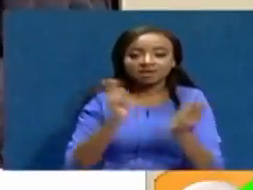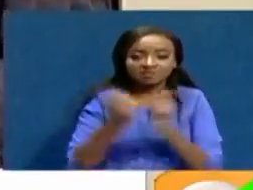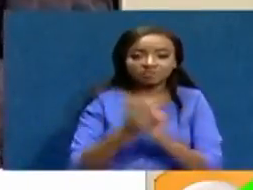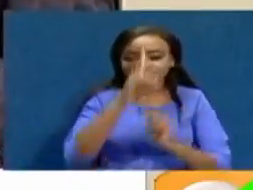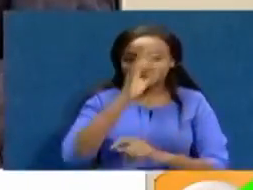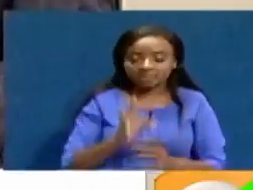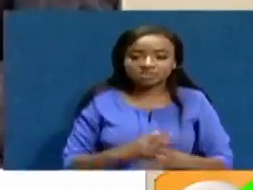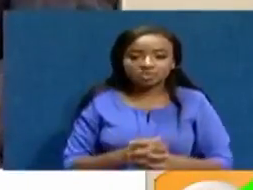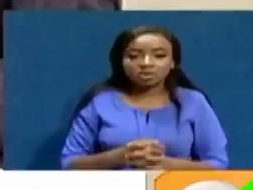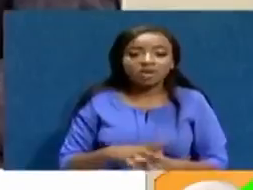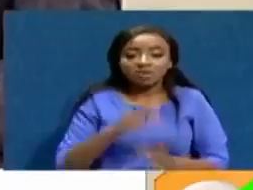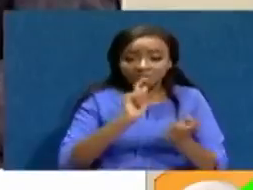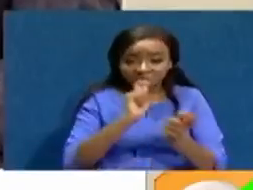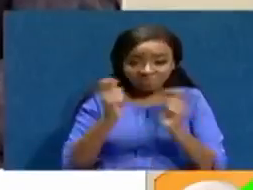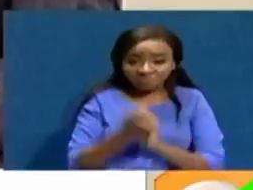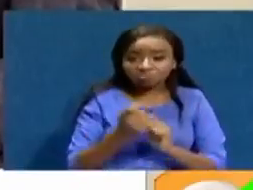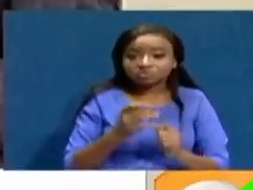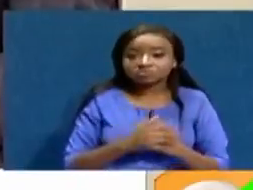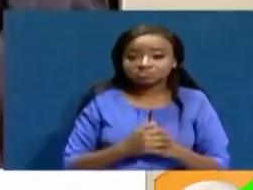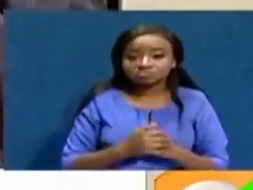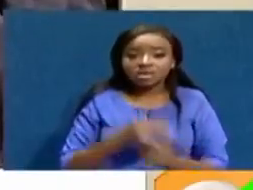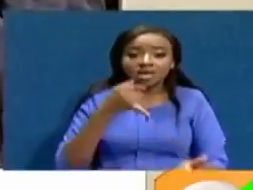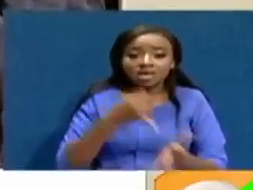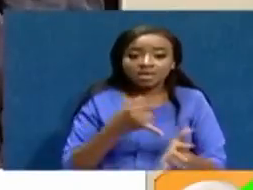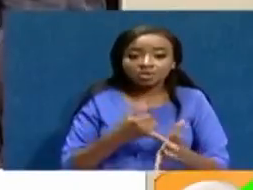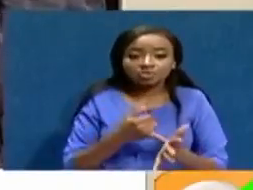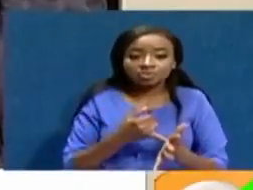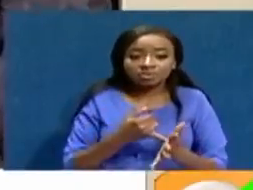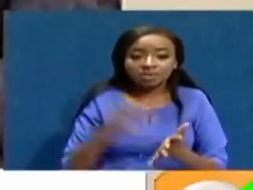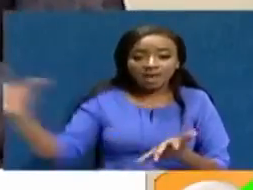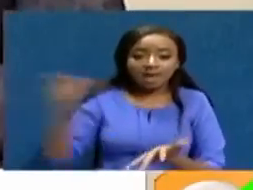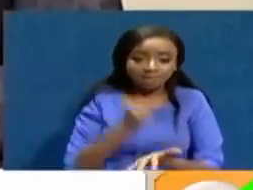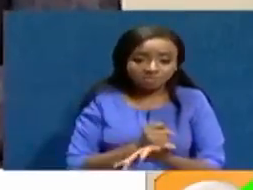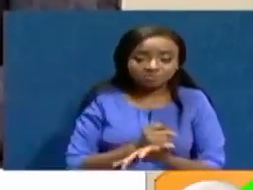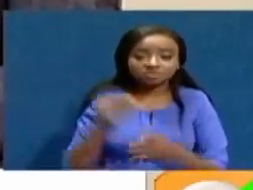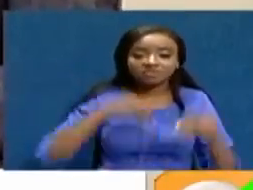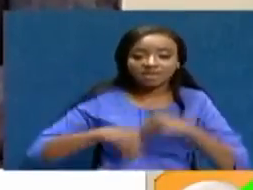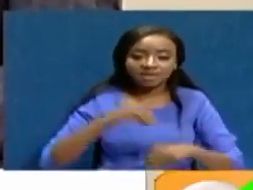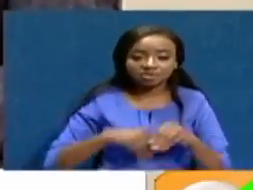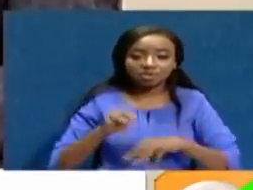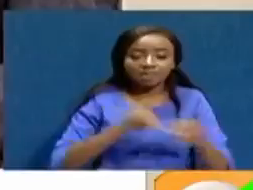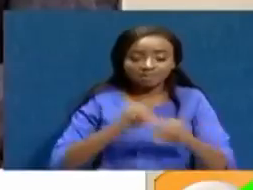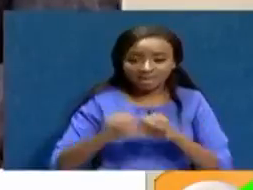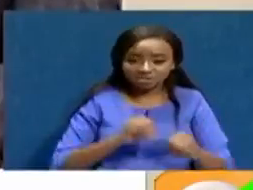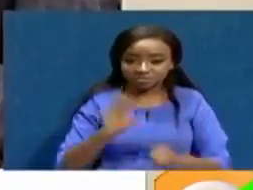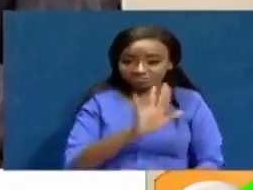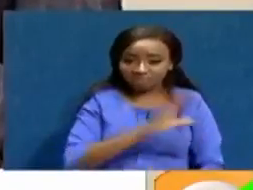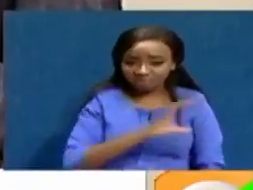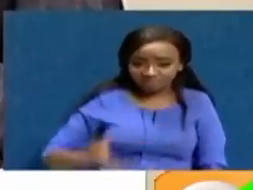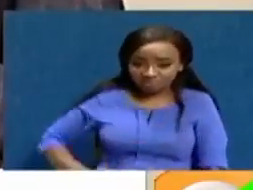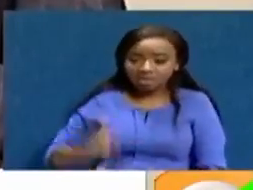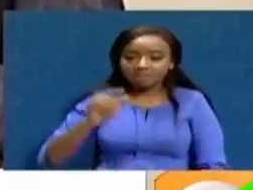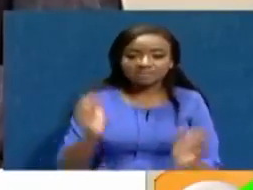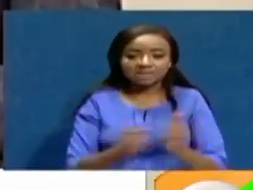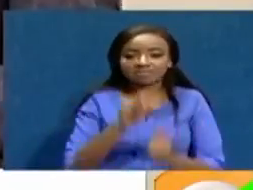said that reforms ideally, including appointment of the election management body, the commissioners, should be done